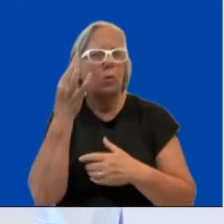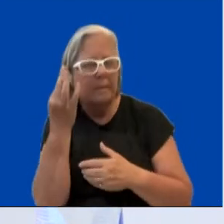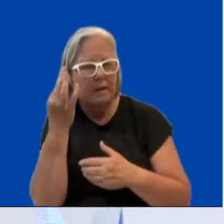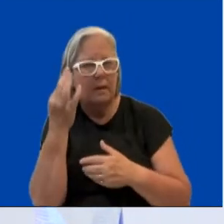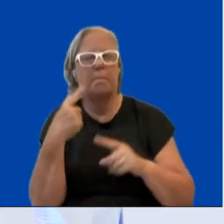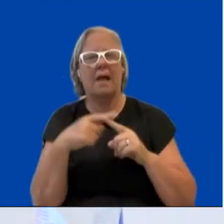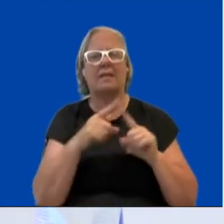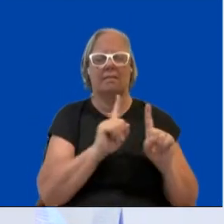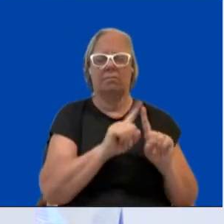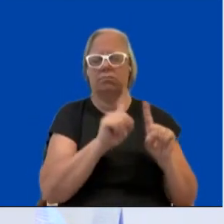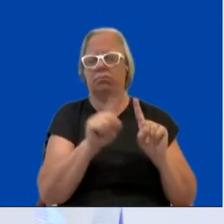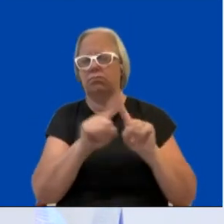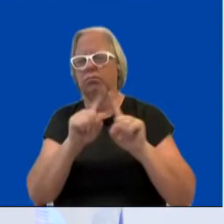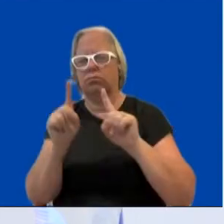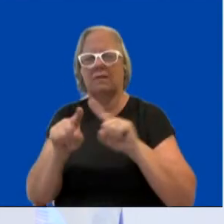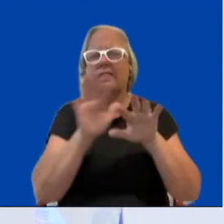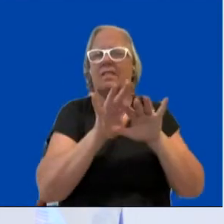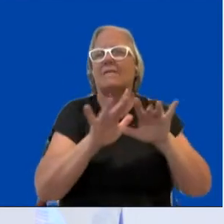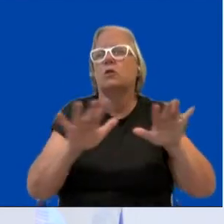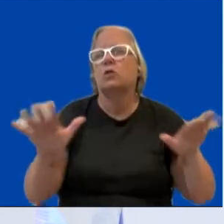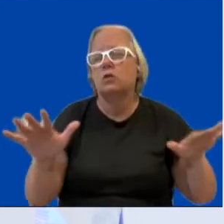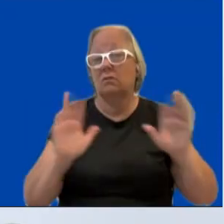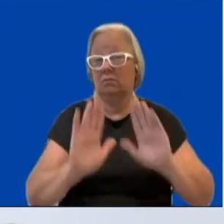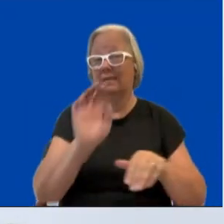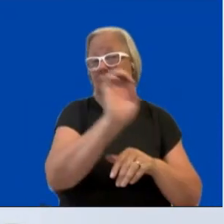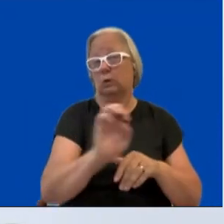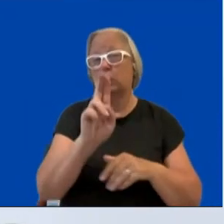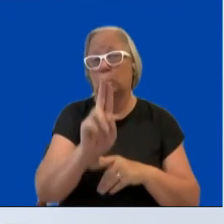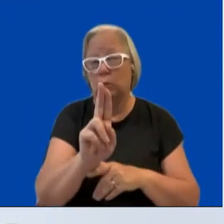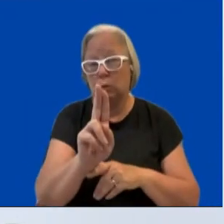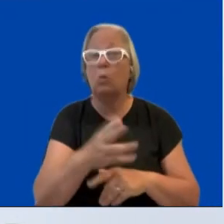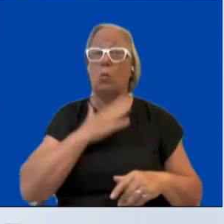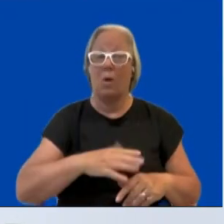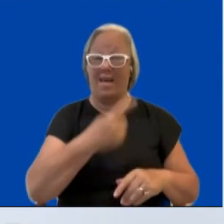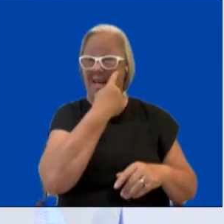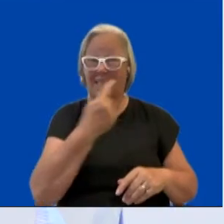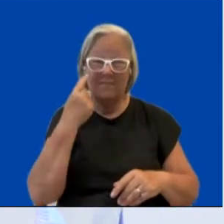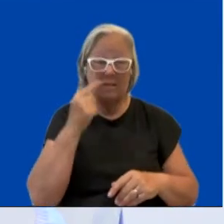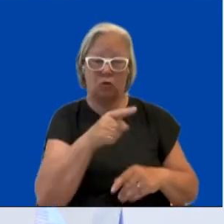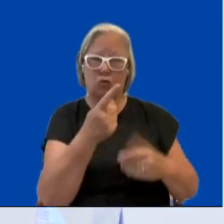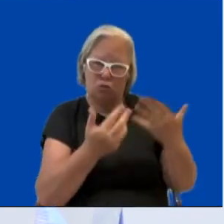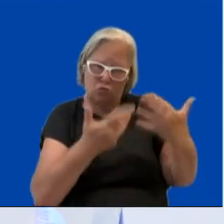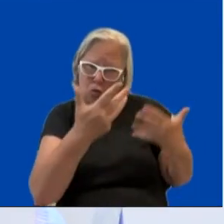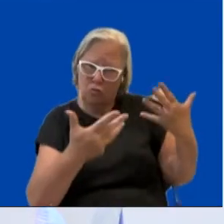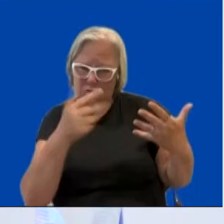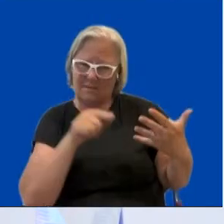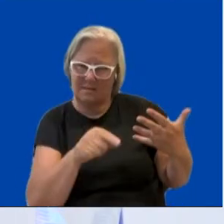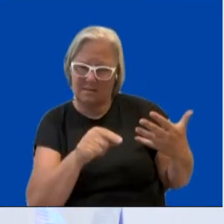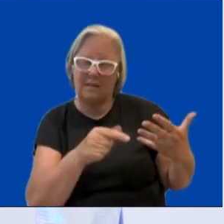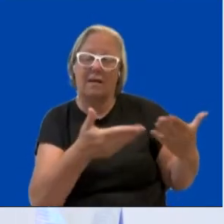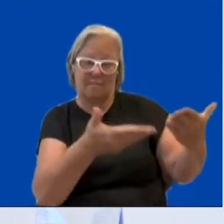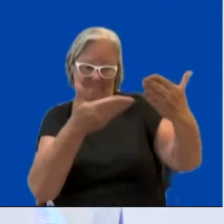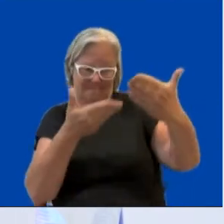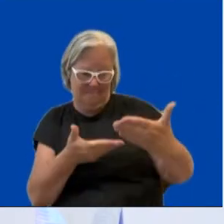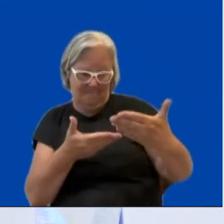European Union. Because only if you use that data and evidence, you're able to respond adequately through your policies.